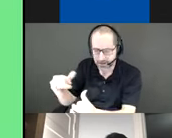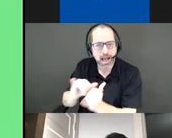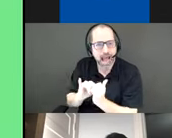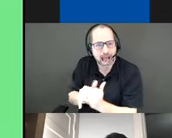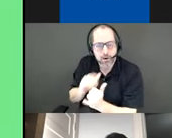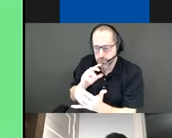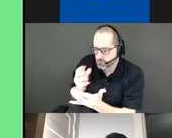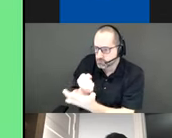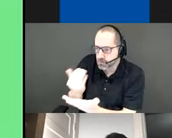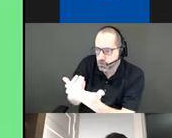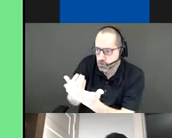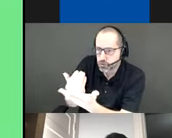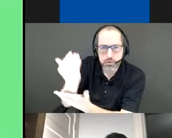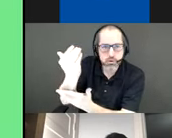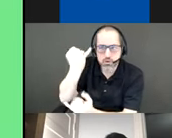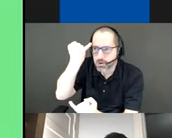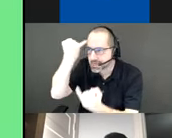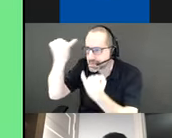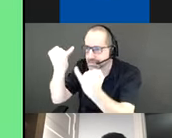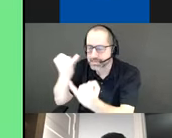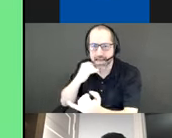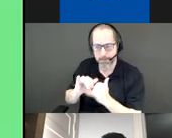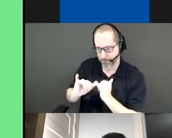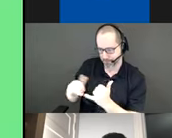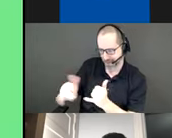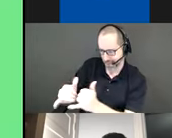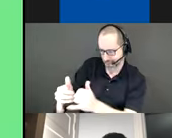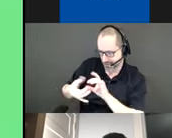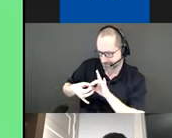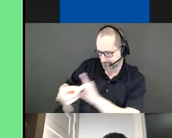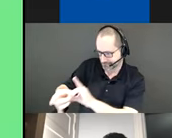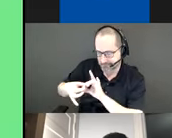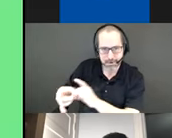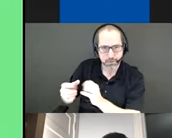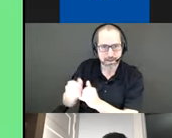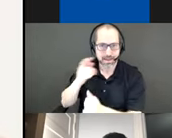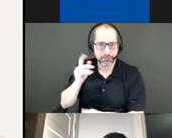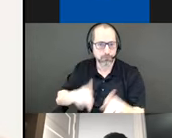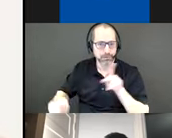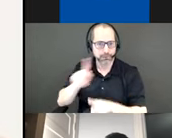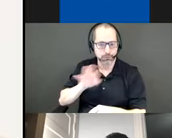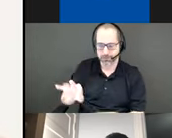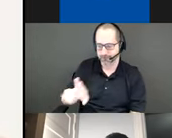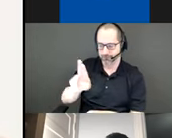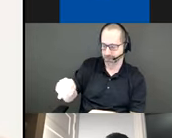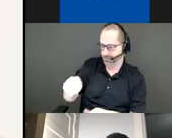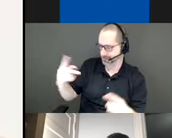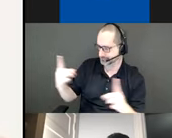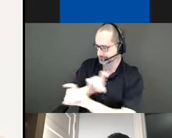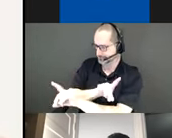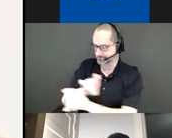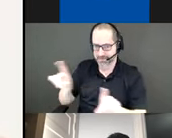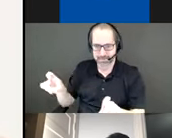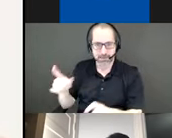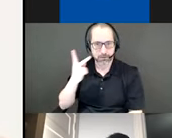innovative and mostly playful rituals for us the humans along the way. and so we see this space as a territory